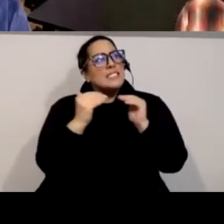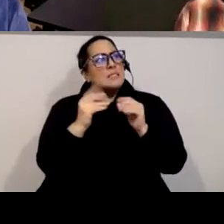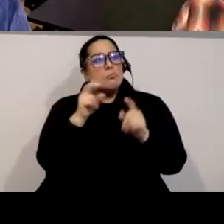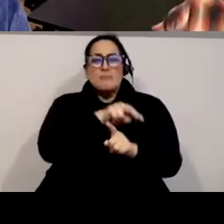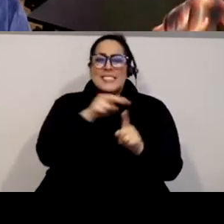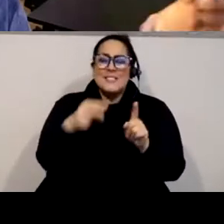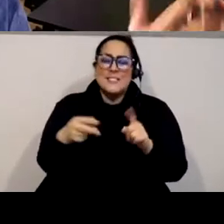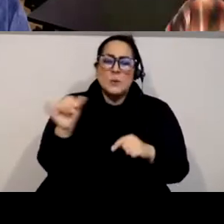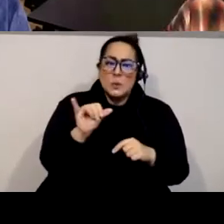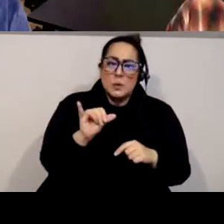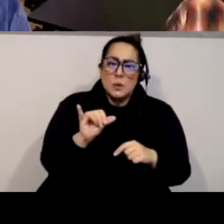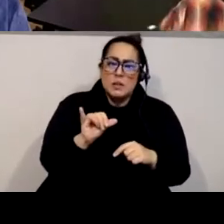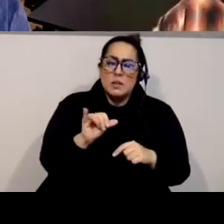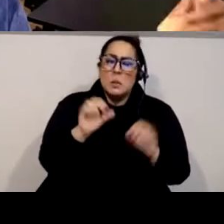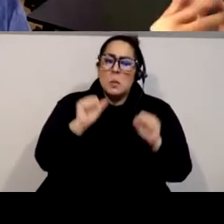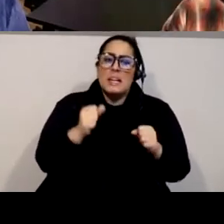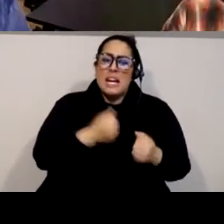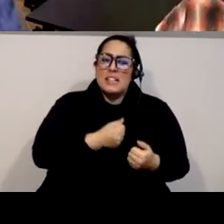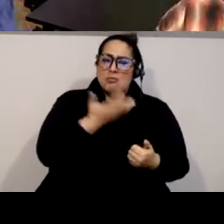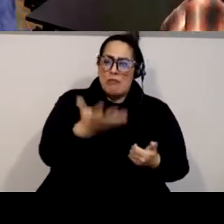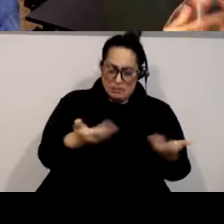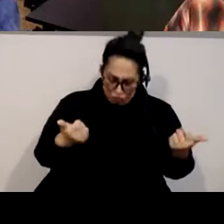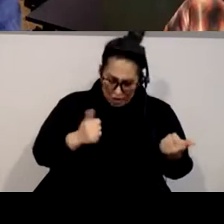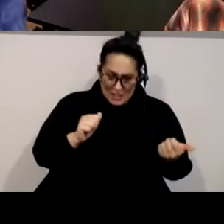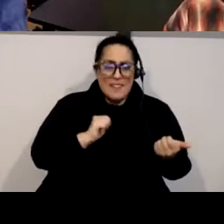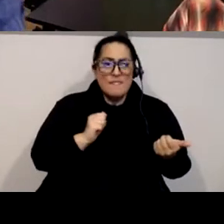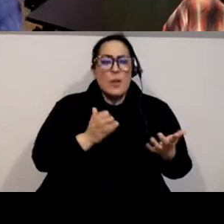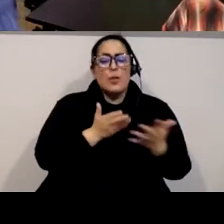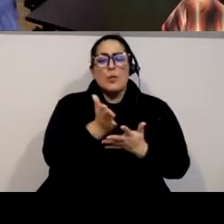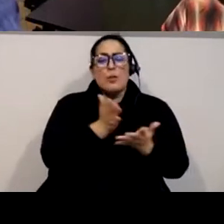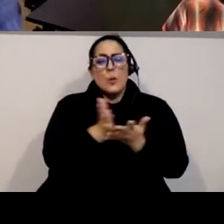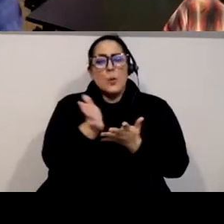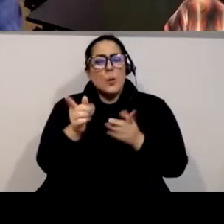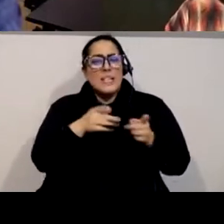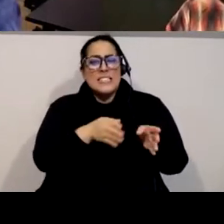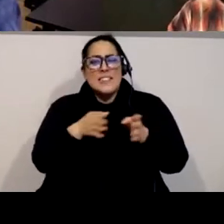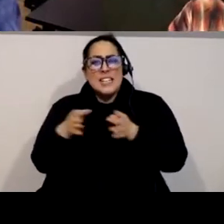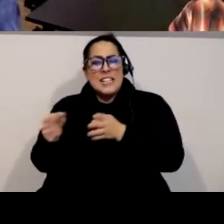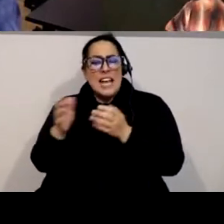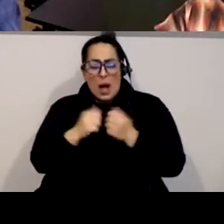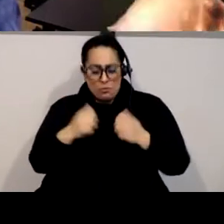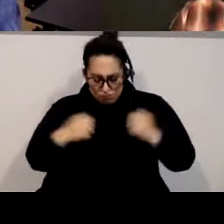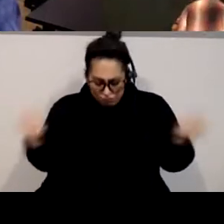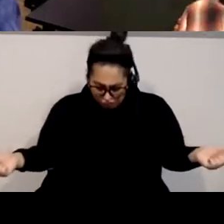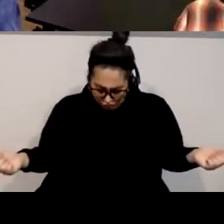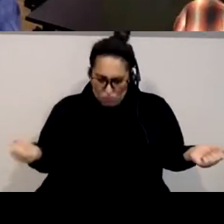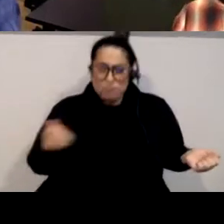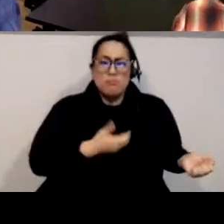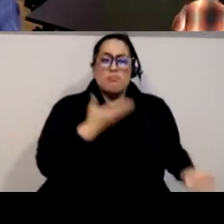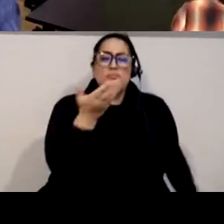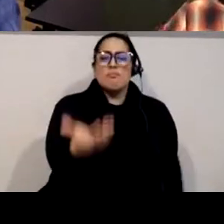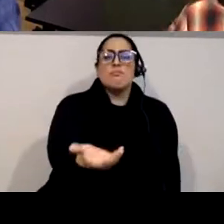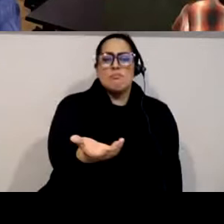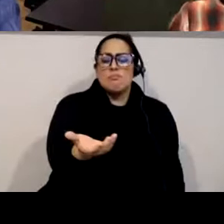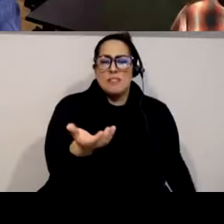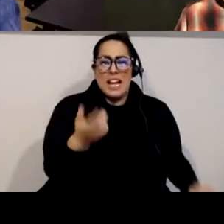as being able to express ourselves in all the ways through all the ways that we can uh and to be able to expand what it